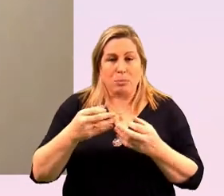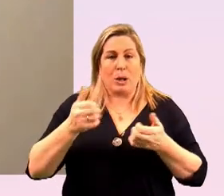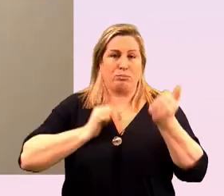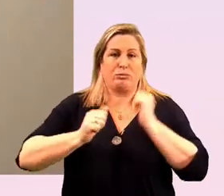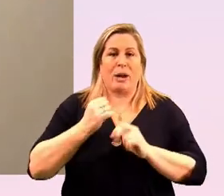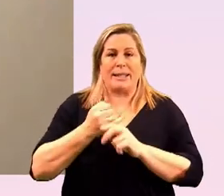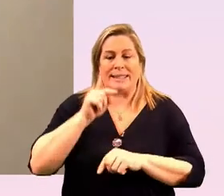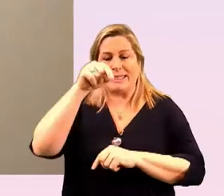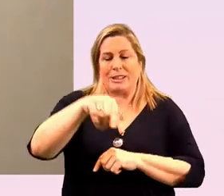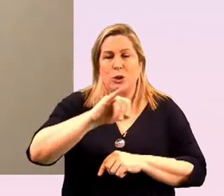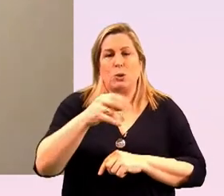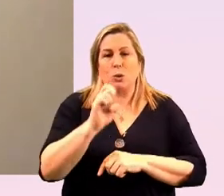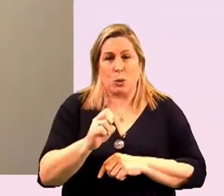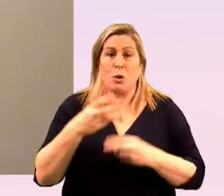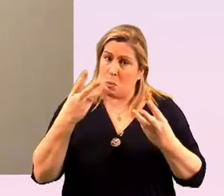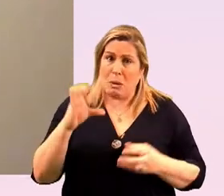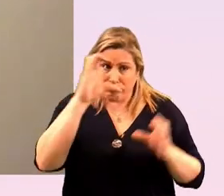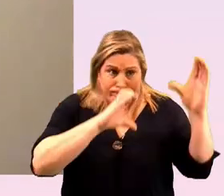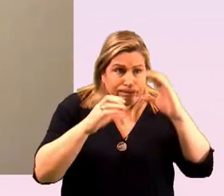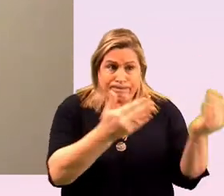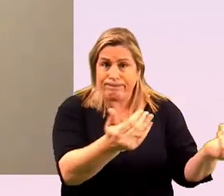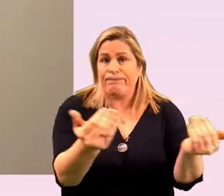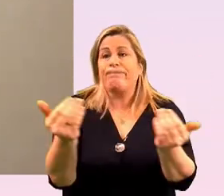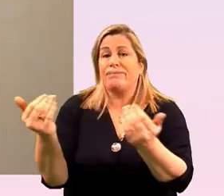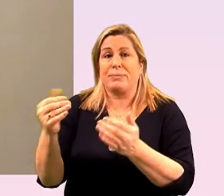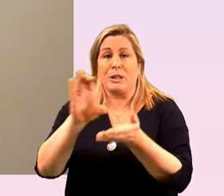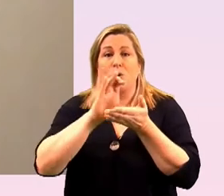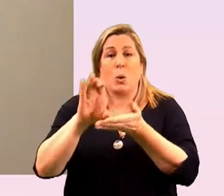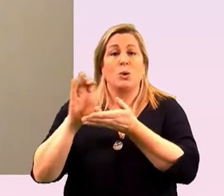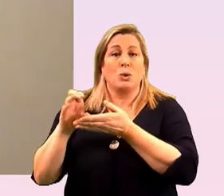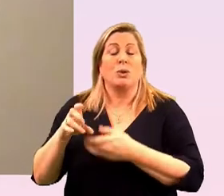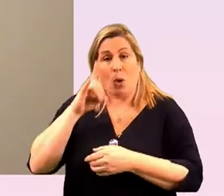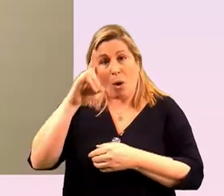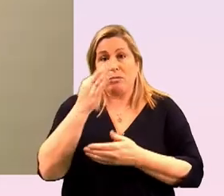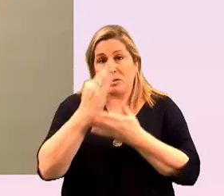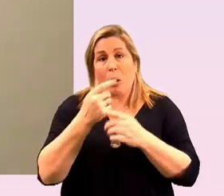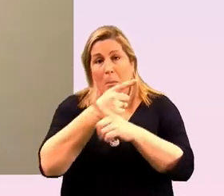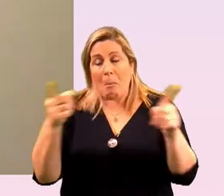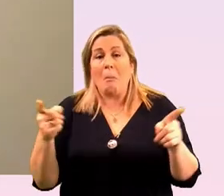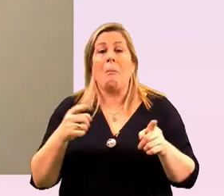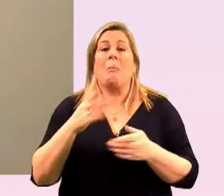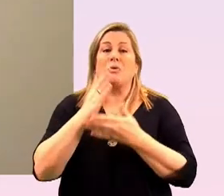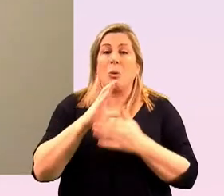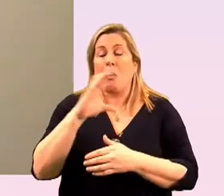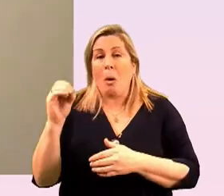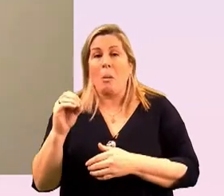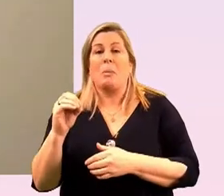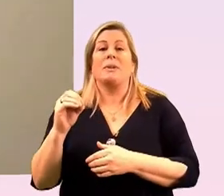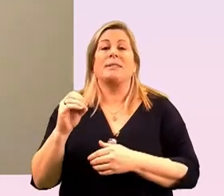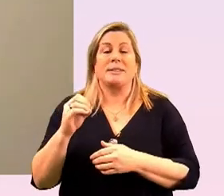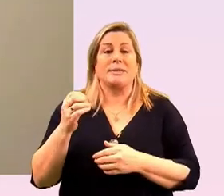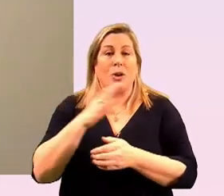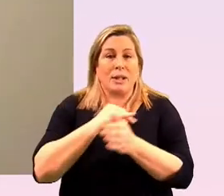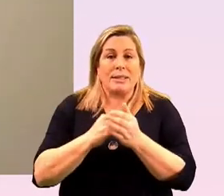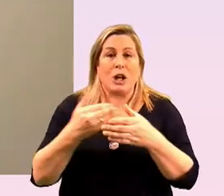looking for donors from the get-go and i hope that there are some uh donors that are out there some corporate organizations including